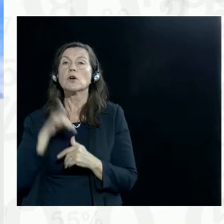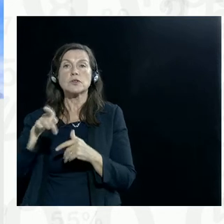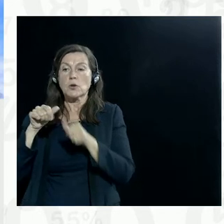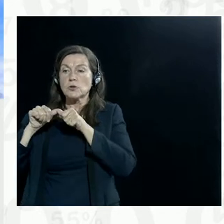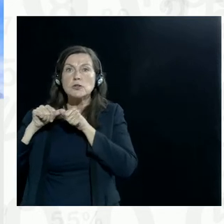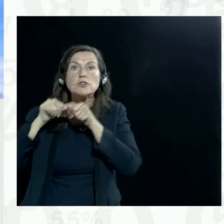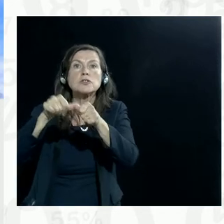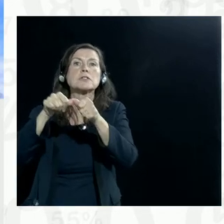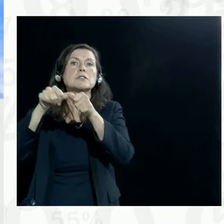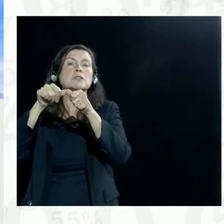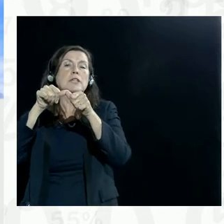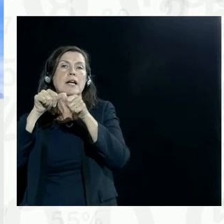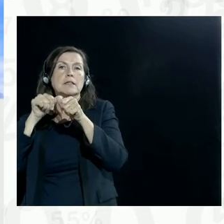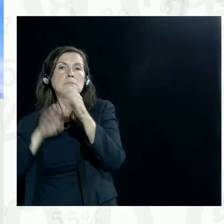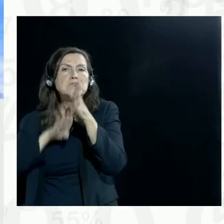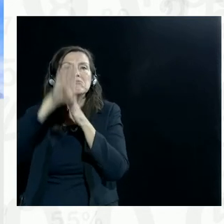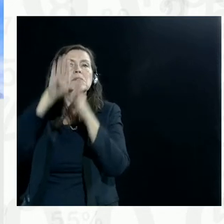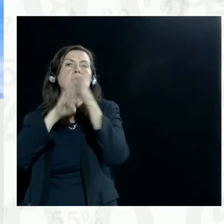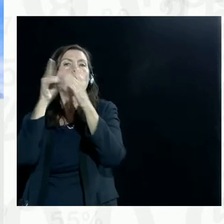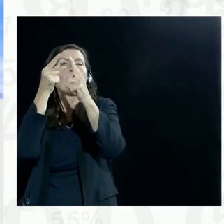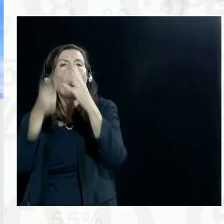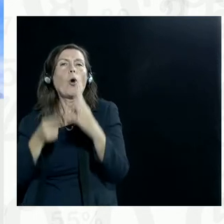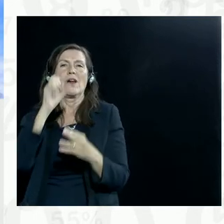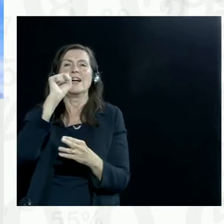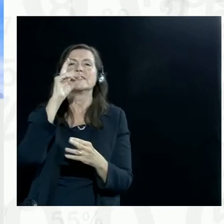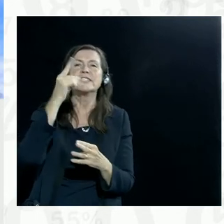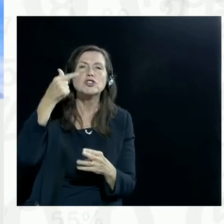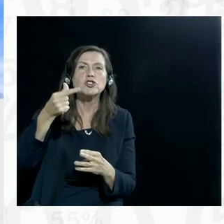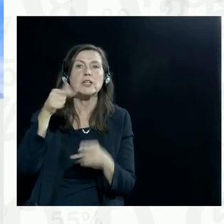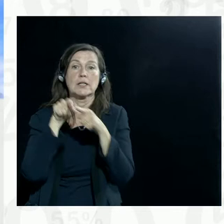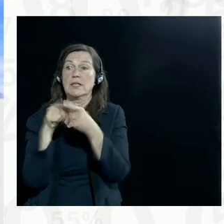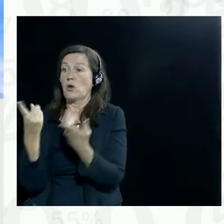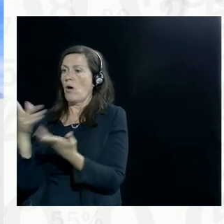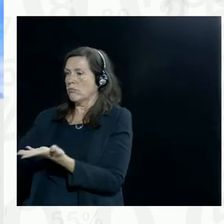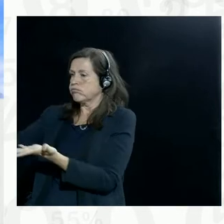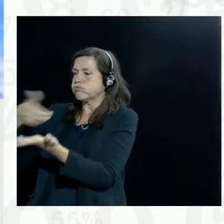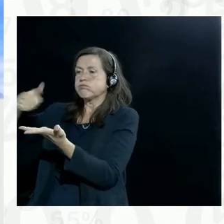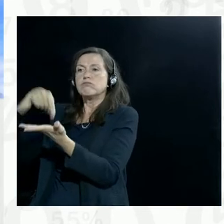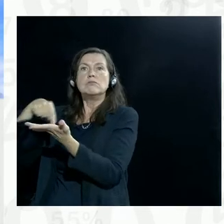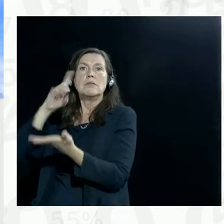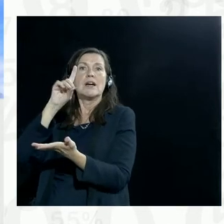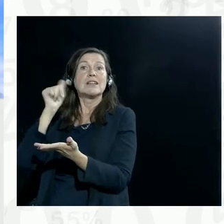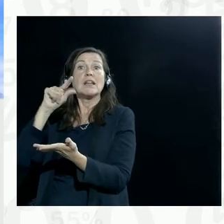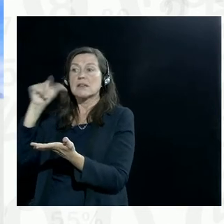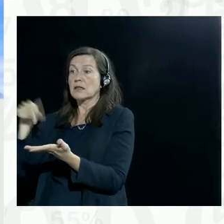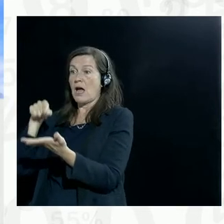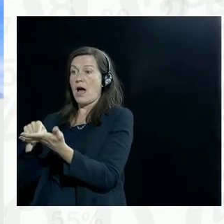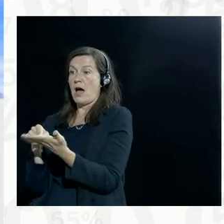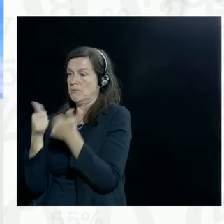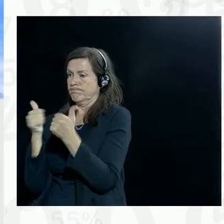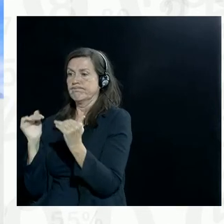development goals and quality and trustworthiness of data. The problem